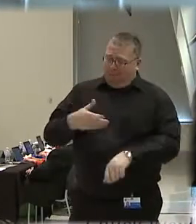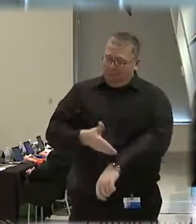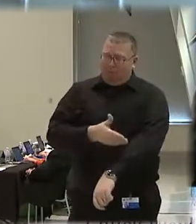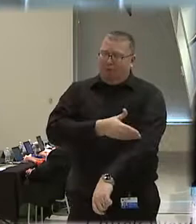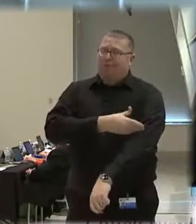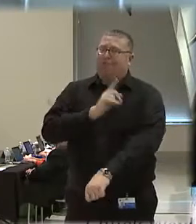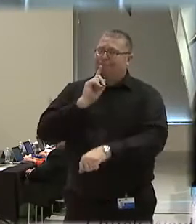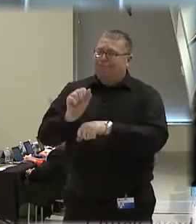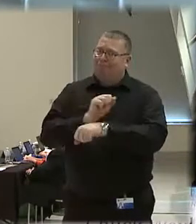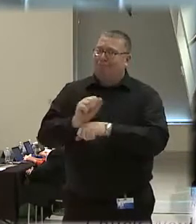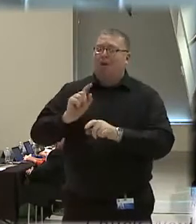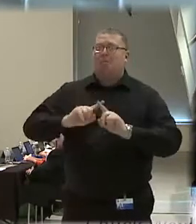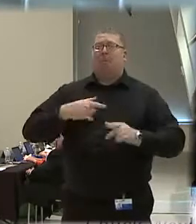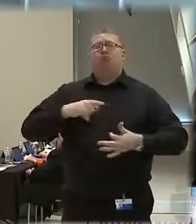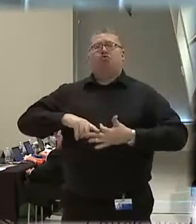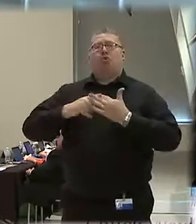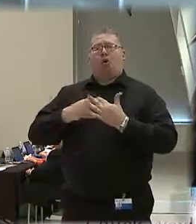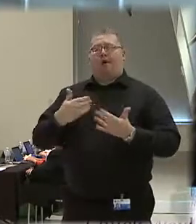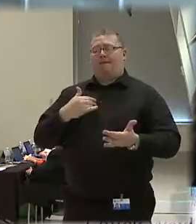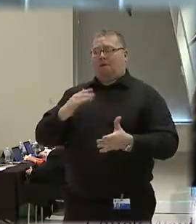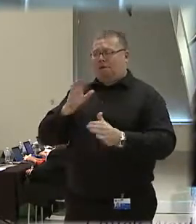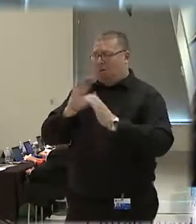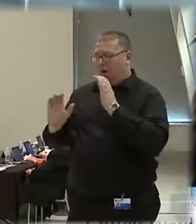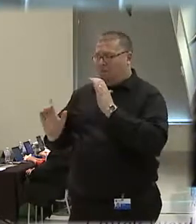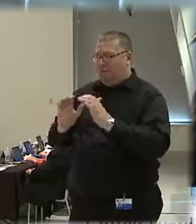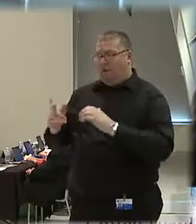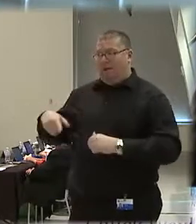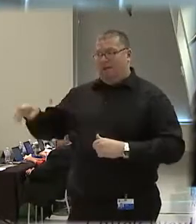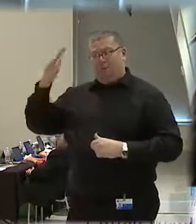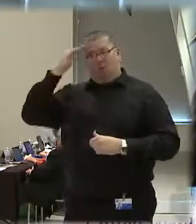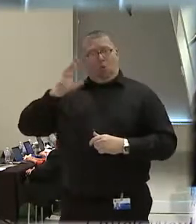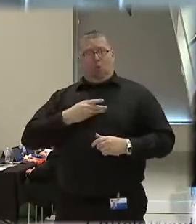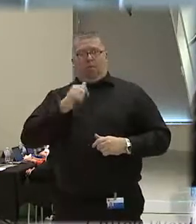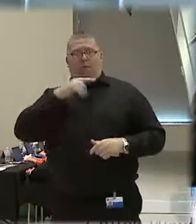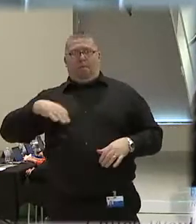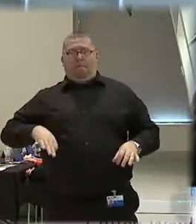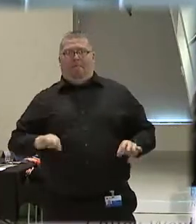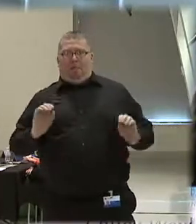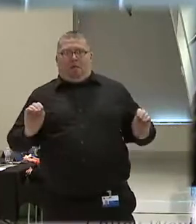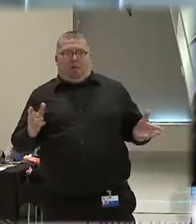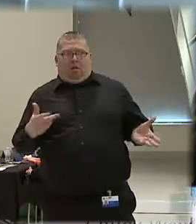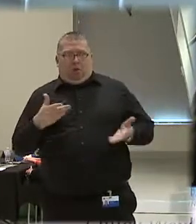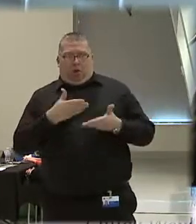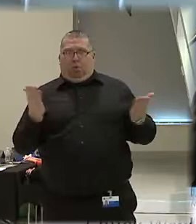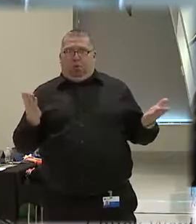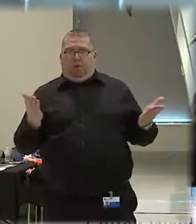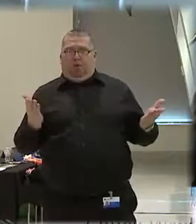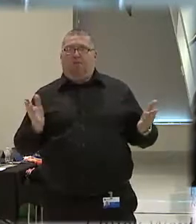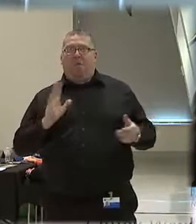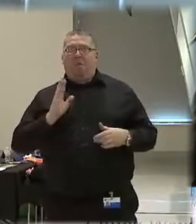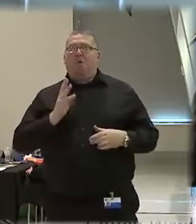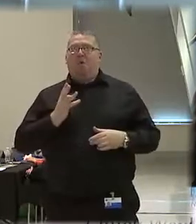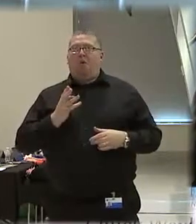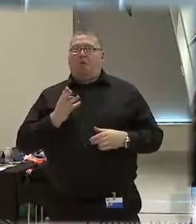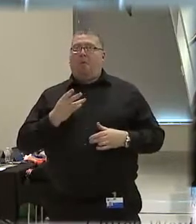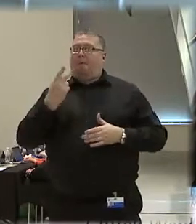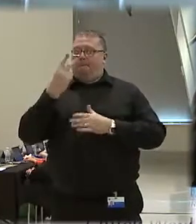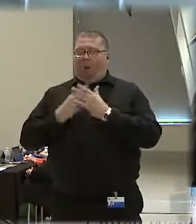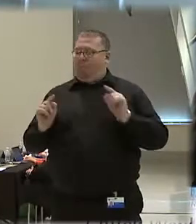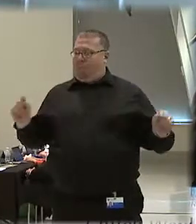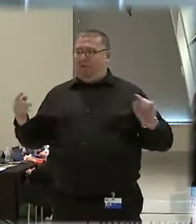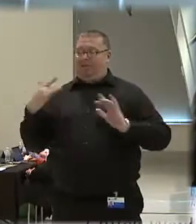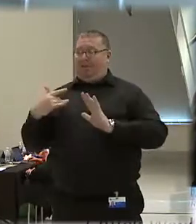But we started a conversation because they know that there is nothing for us to gain. We take hits from both sides, but we keep